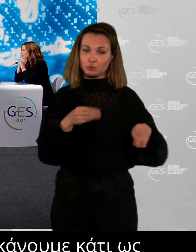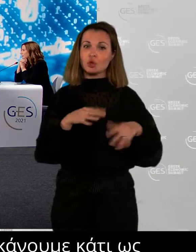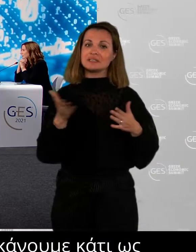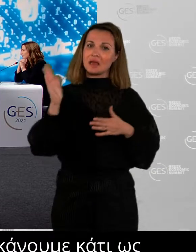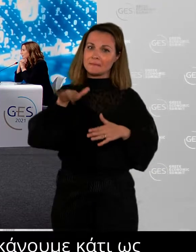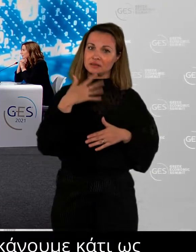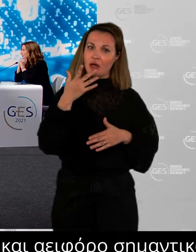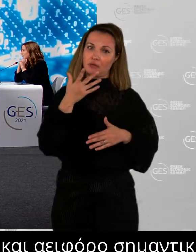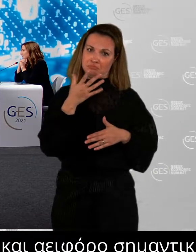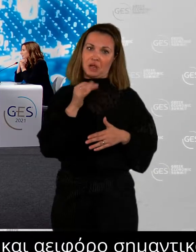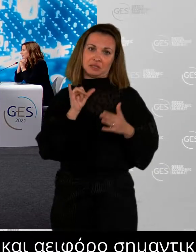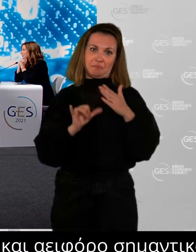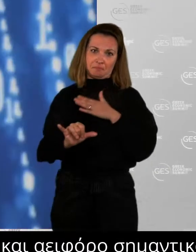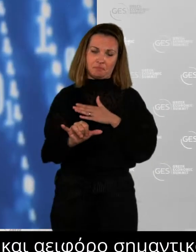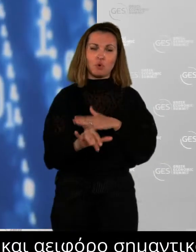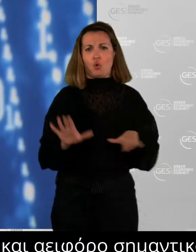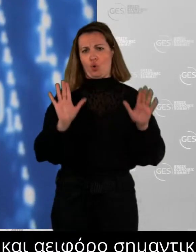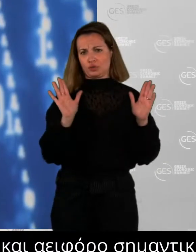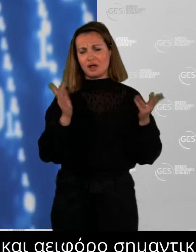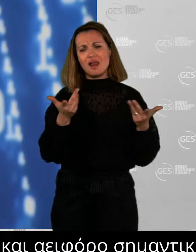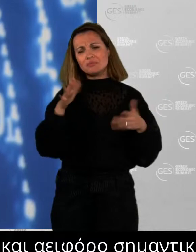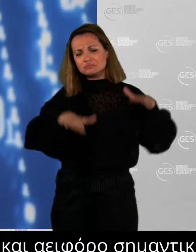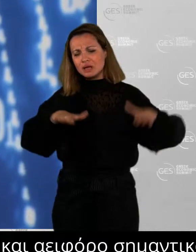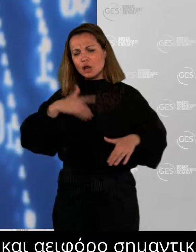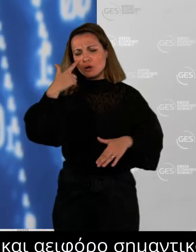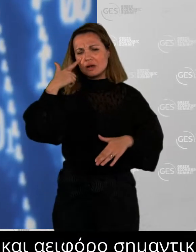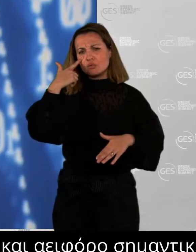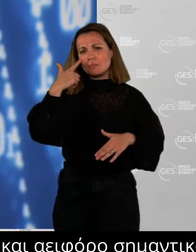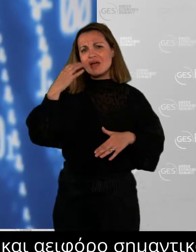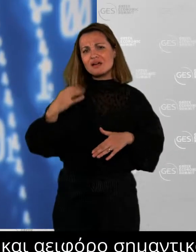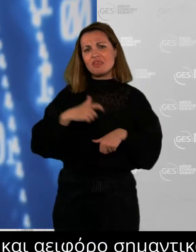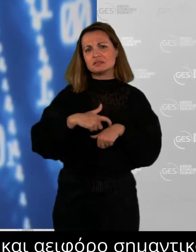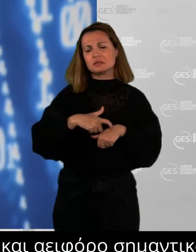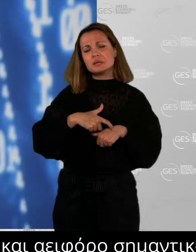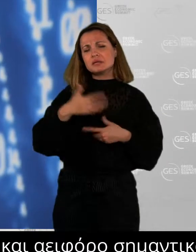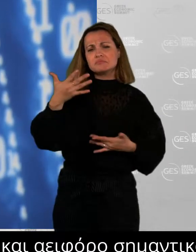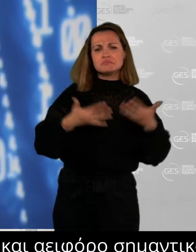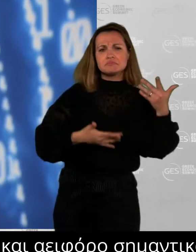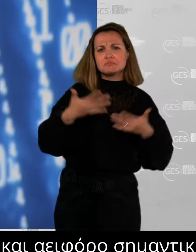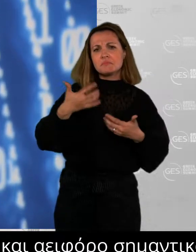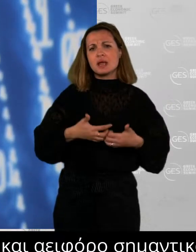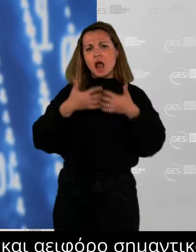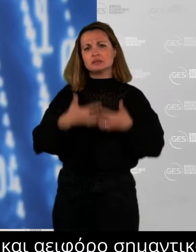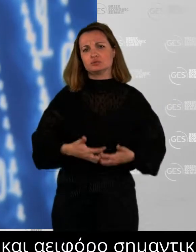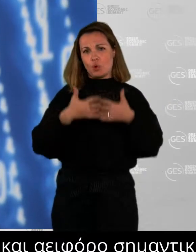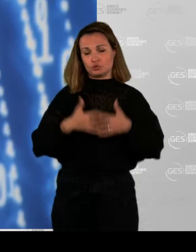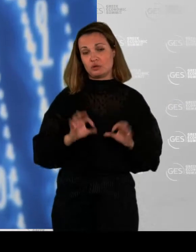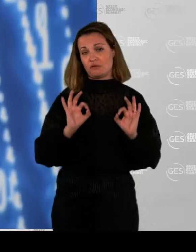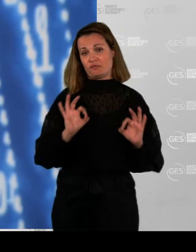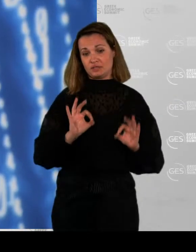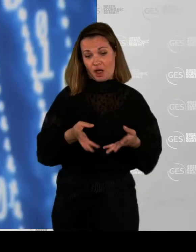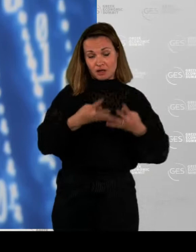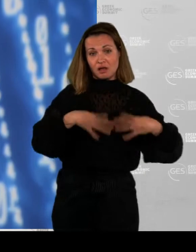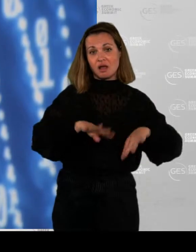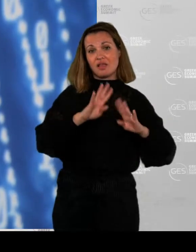get the basic things right, like, you know, the internet, the network pieces. I believe the most common question that comes out in every